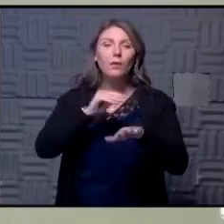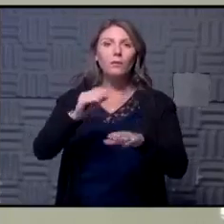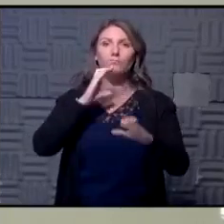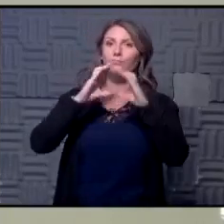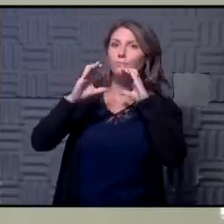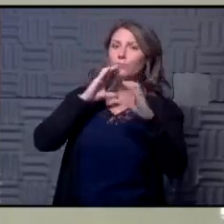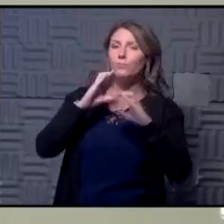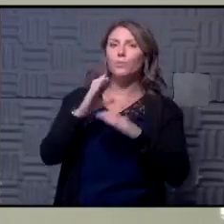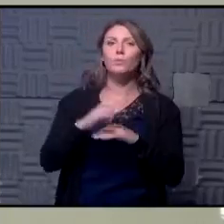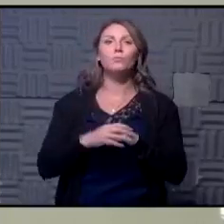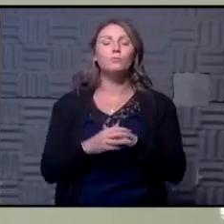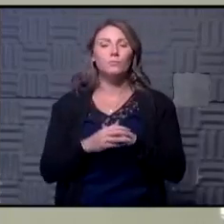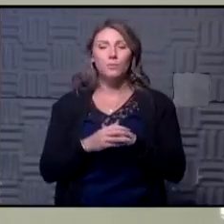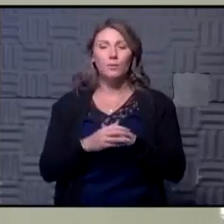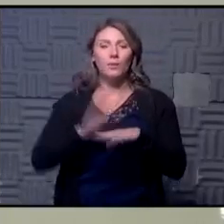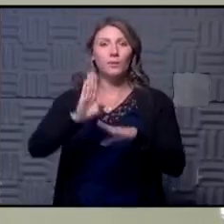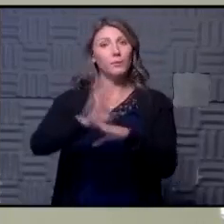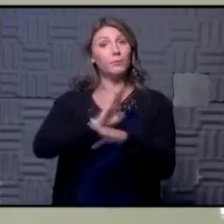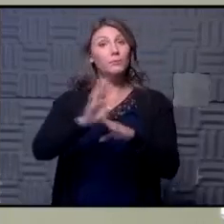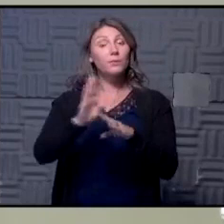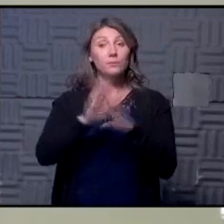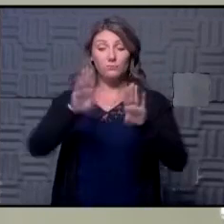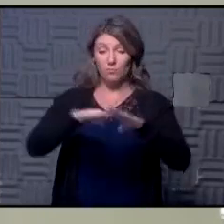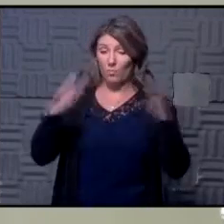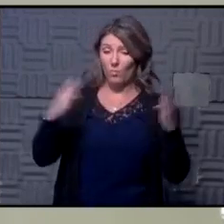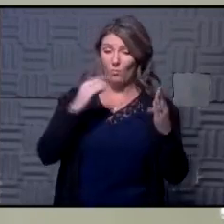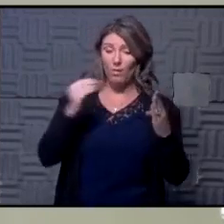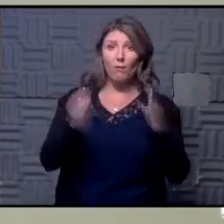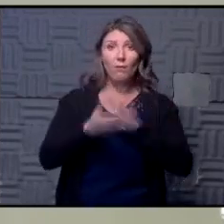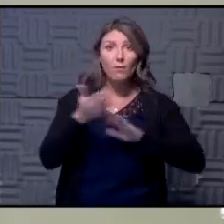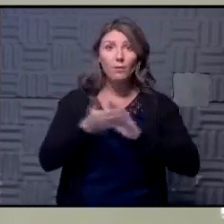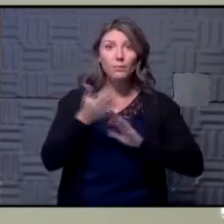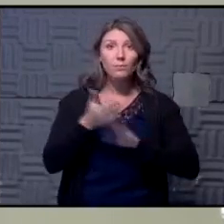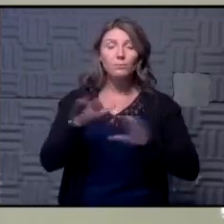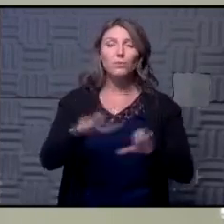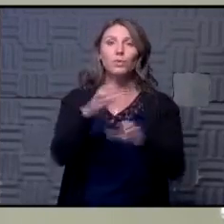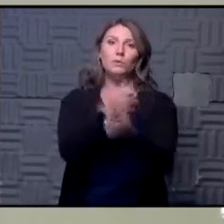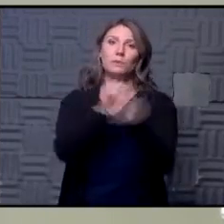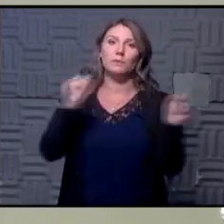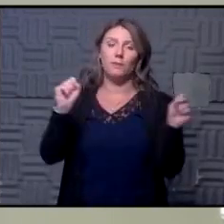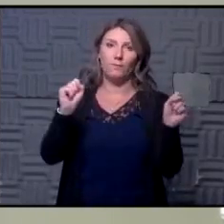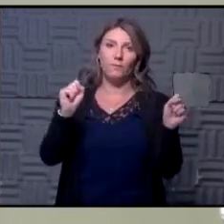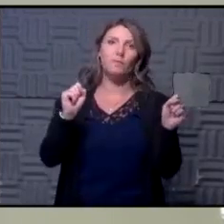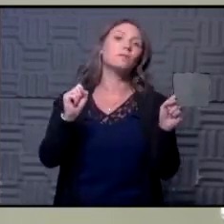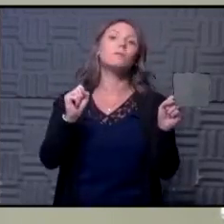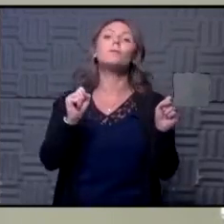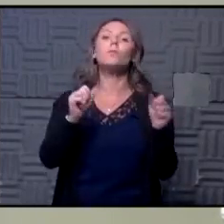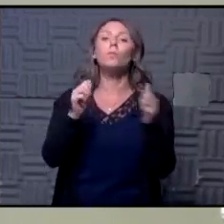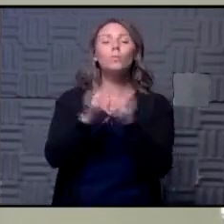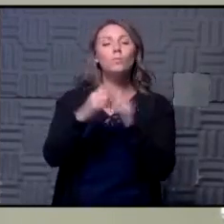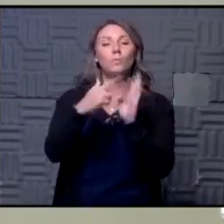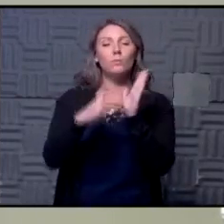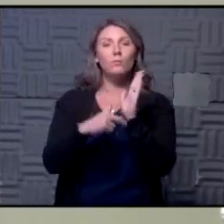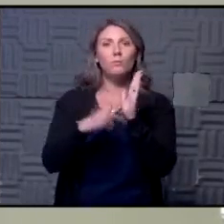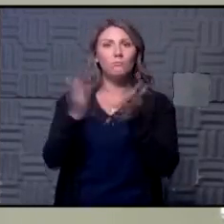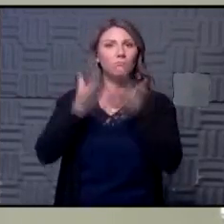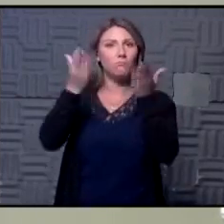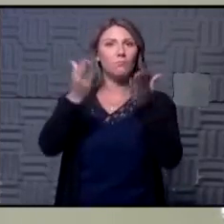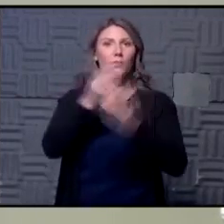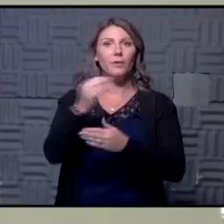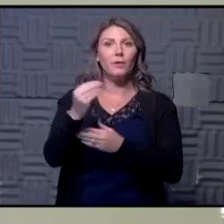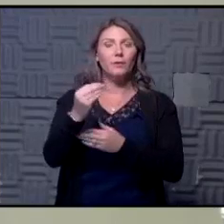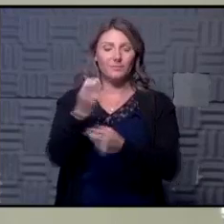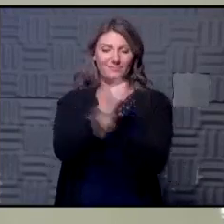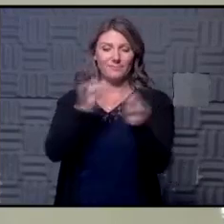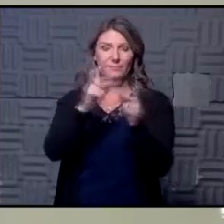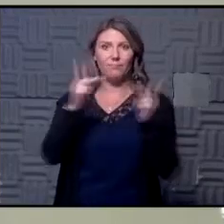that we the businesses that are open and that are operating they're doing it safely with the guidelines that are being recommended and that we're